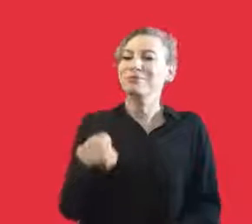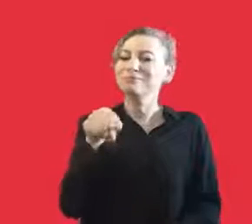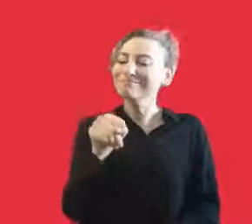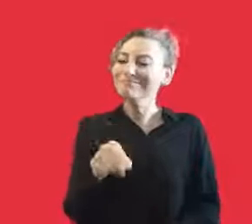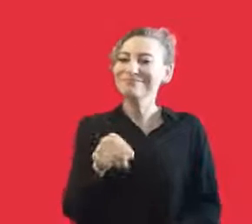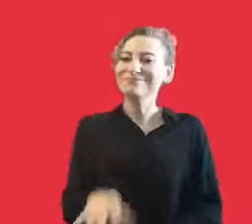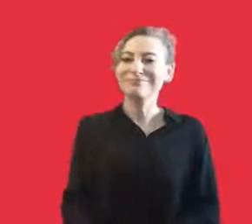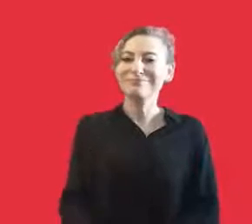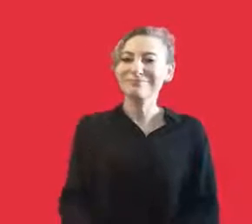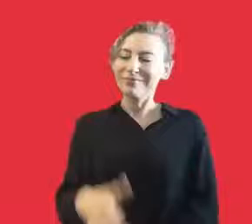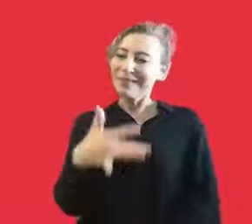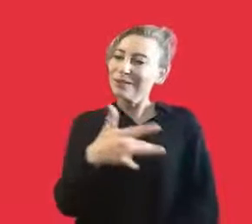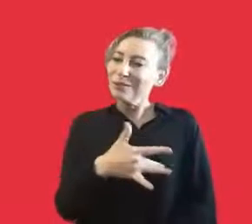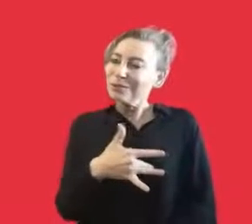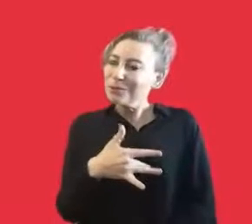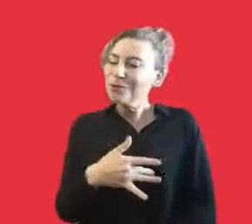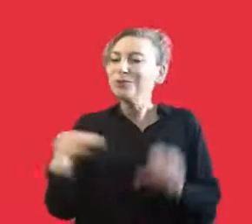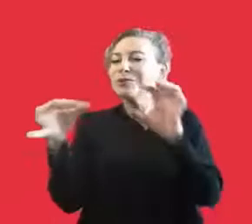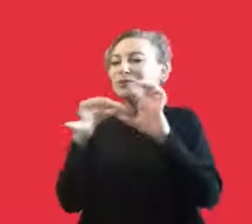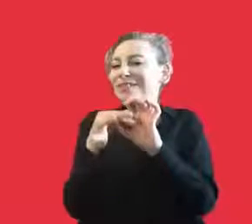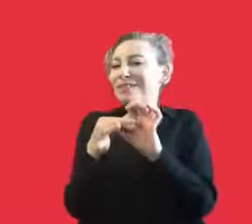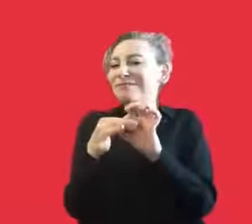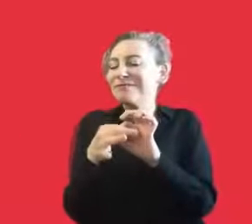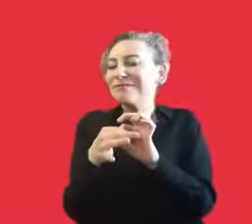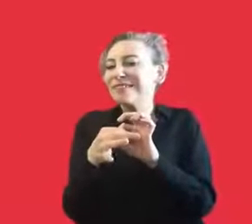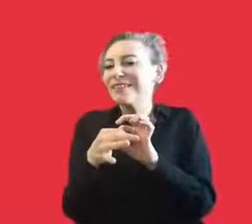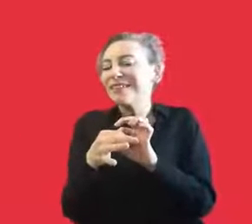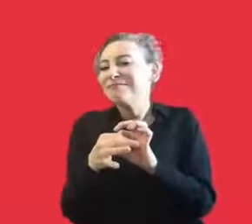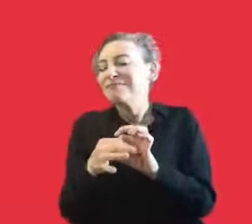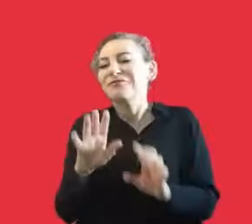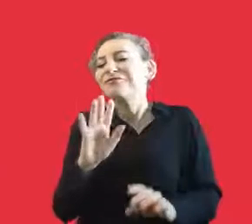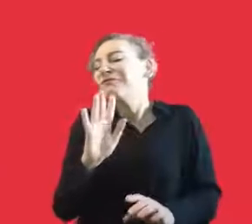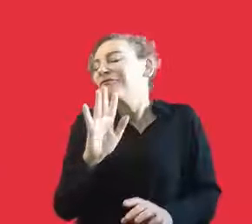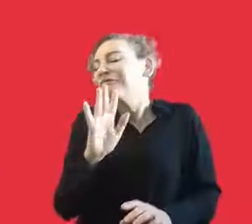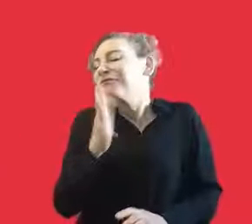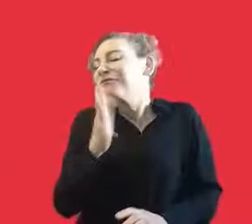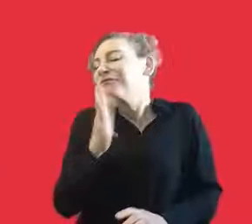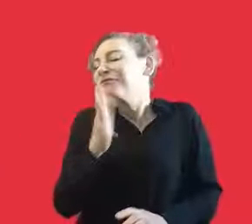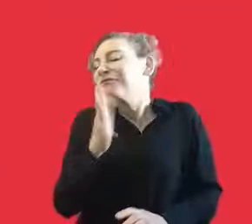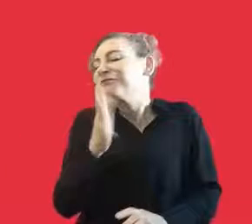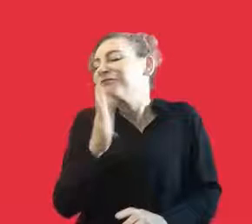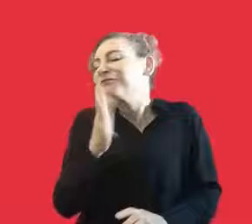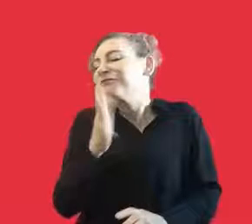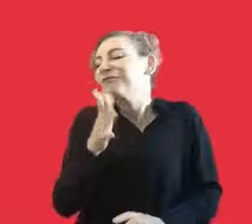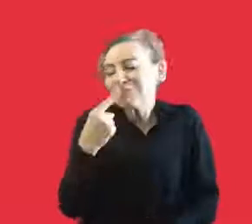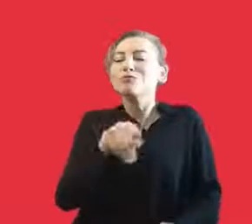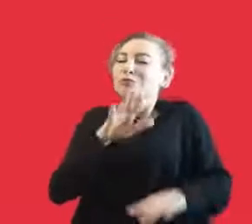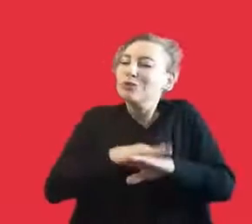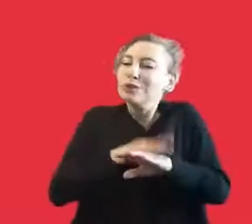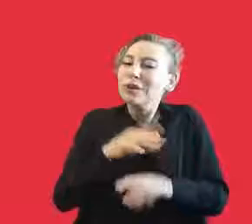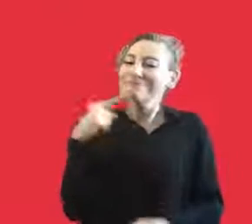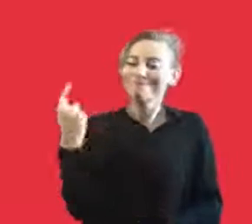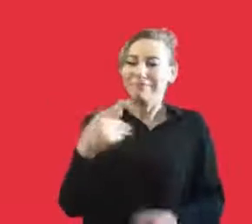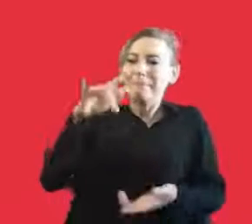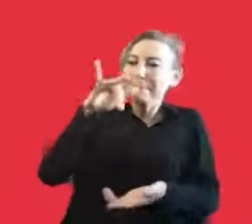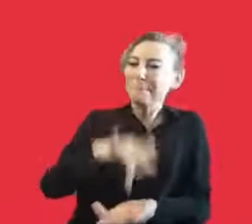reason, at this point, I cannot say something extra additional about volunteerism because all of